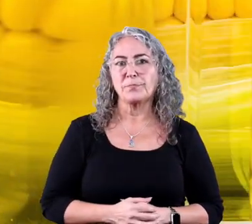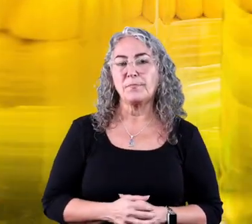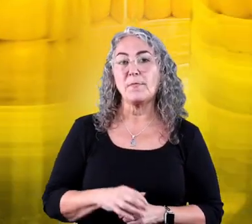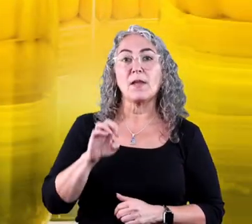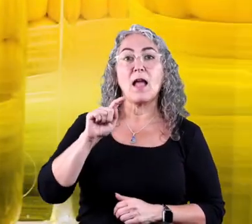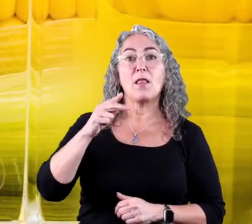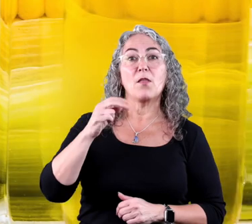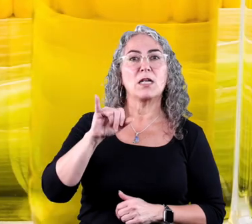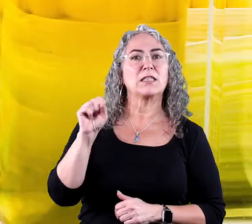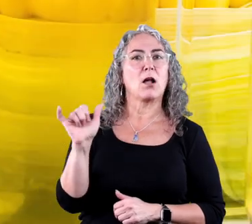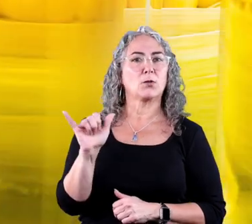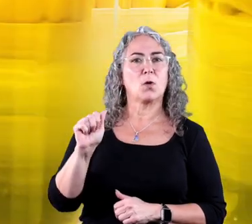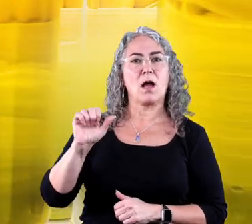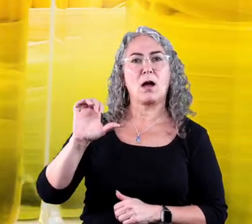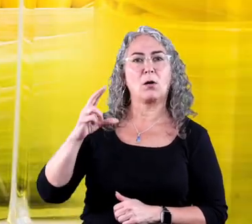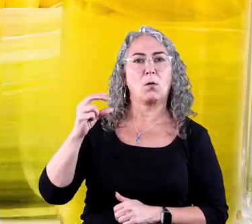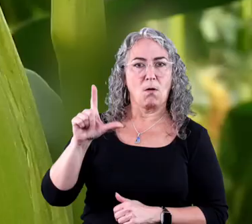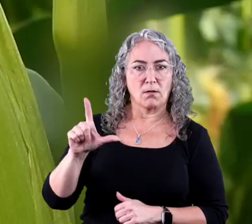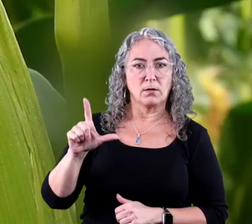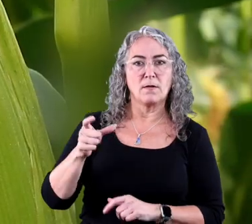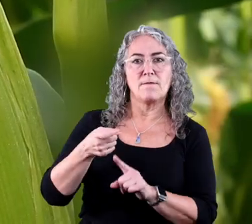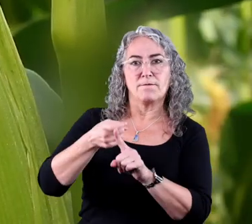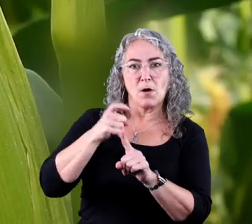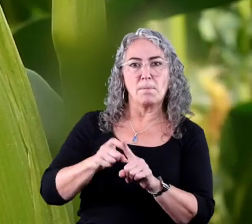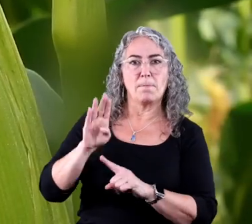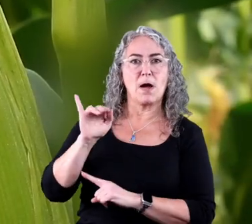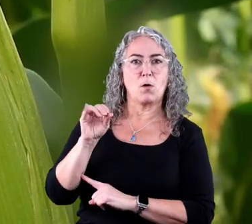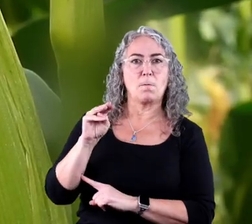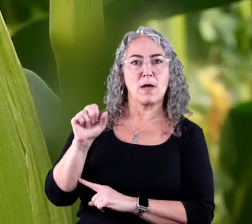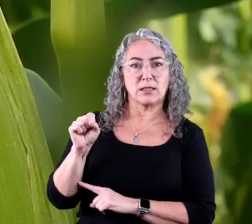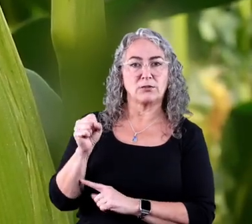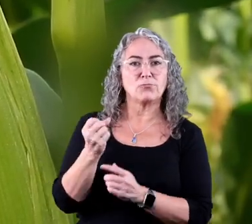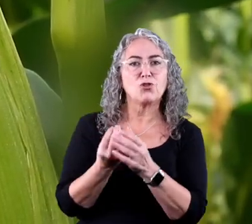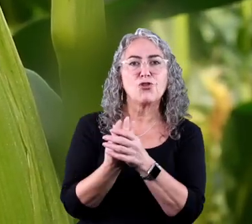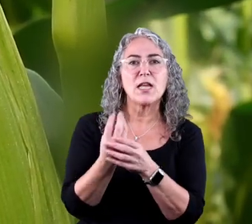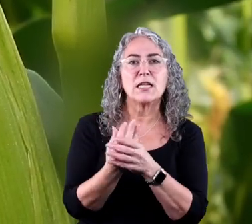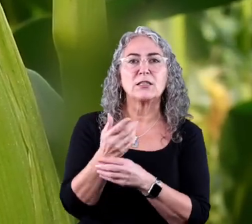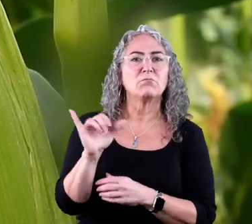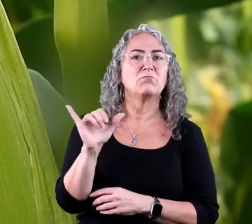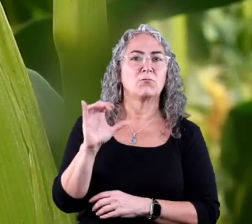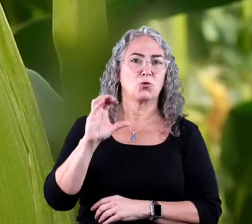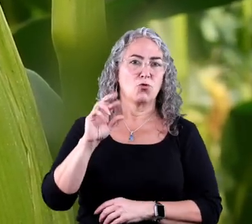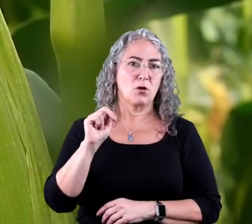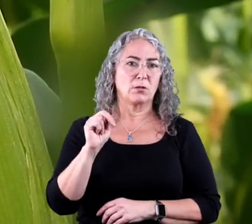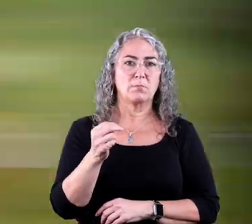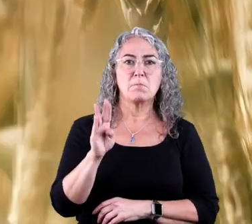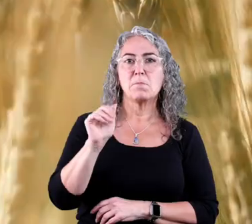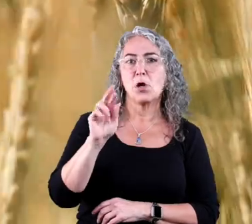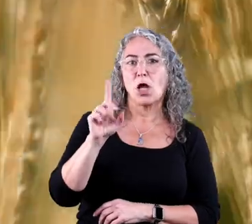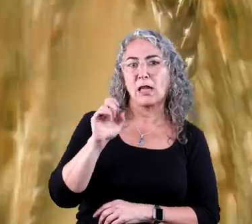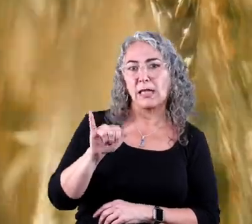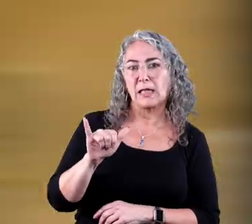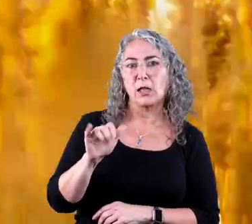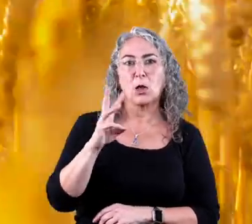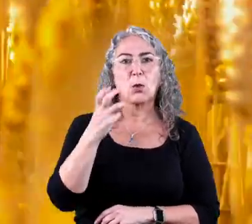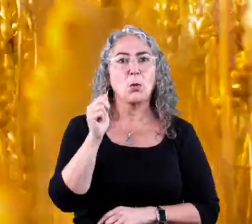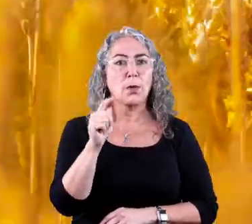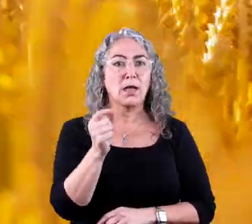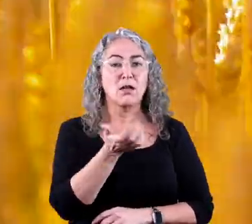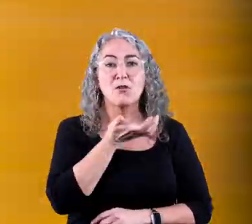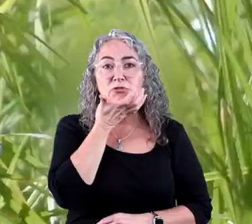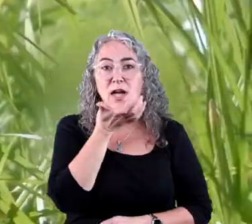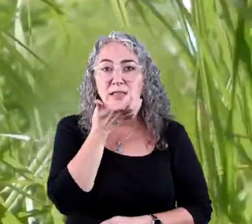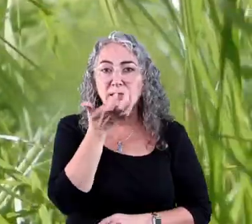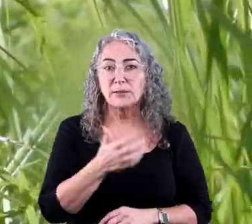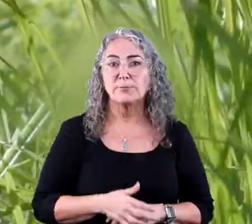an alcohol that is used for energy. It is made from the biomass of grains such as corn, barley, wheat,